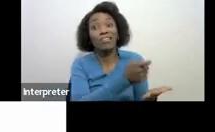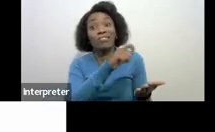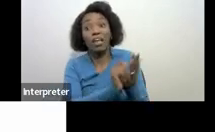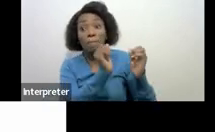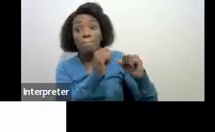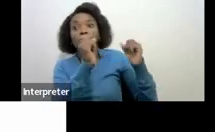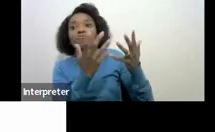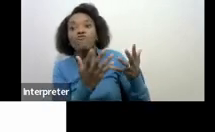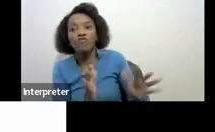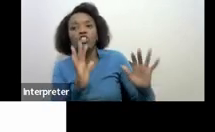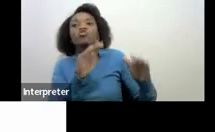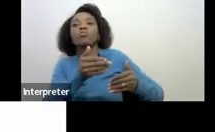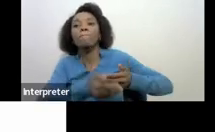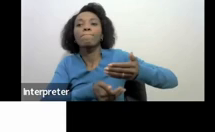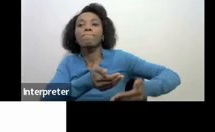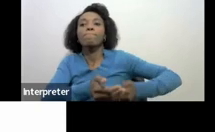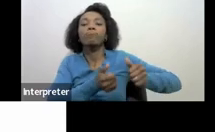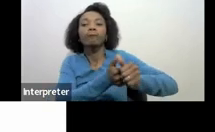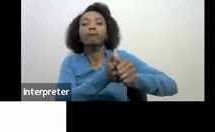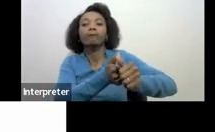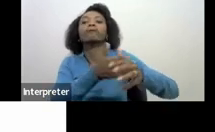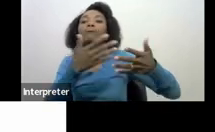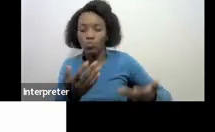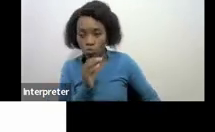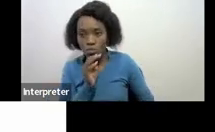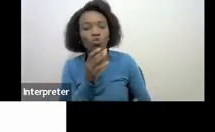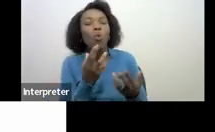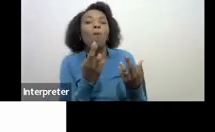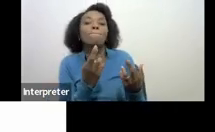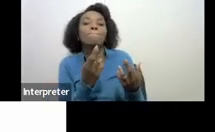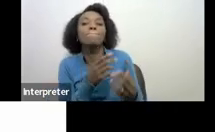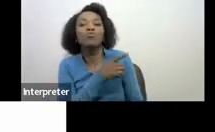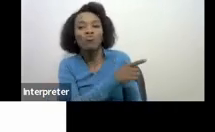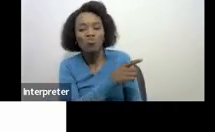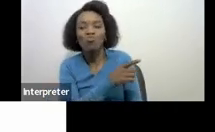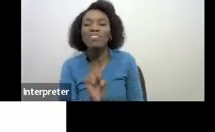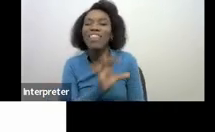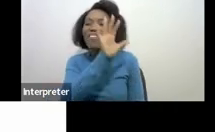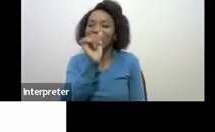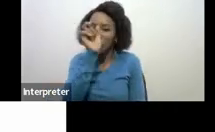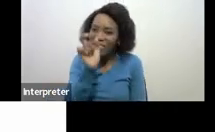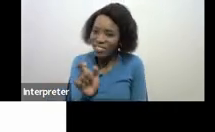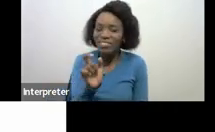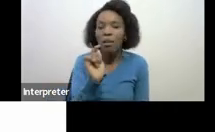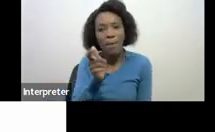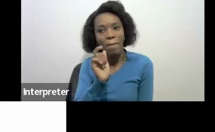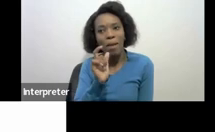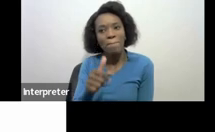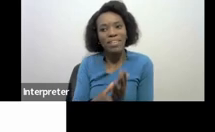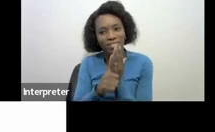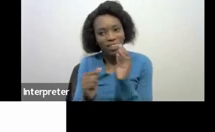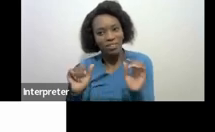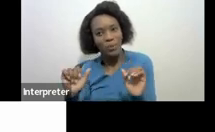we hope that you will continue to be that citizen that you always want to be a citizen that pays their tax dues